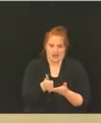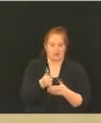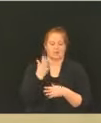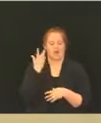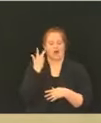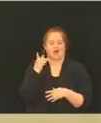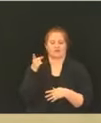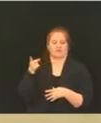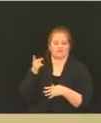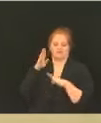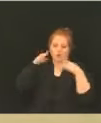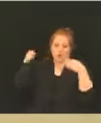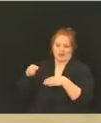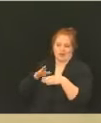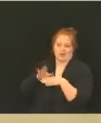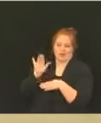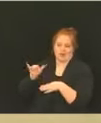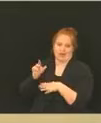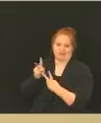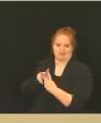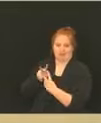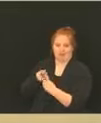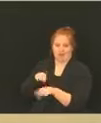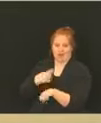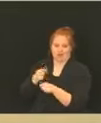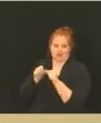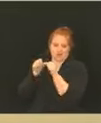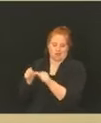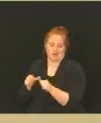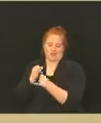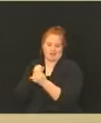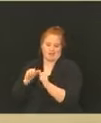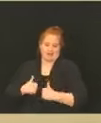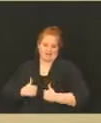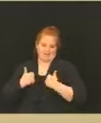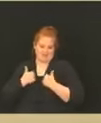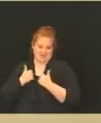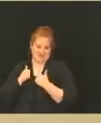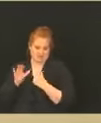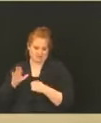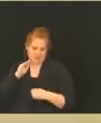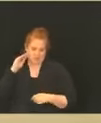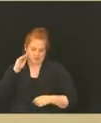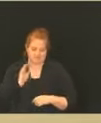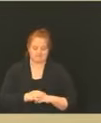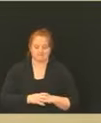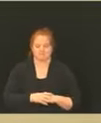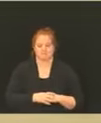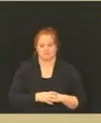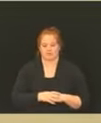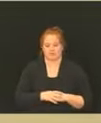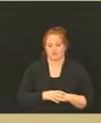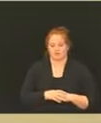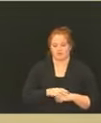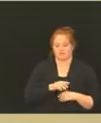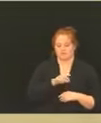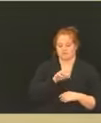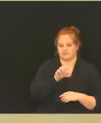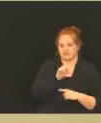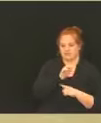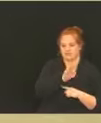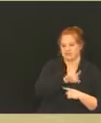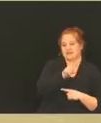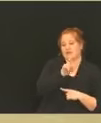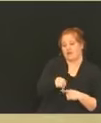for you to get vaccinated. Not right now. Right. Do I have to get my vaccine in Johnson County if I'm a Johnson